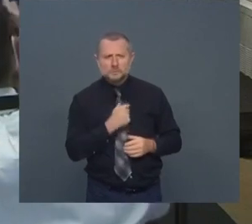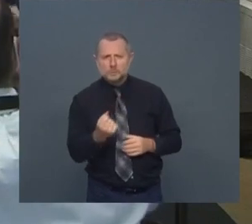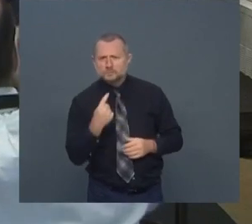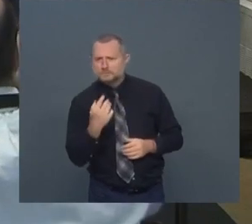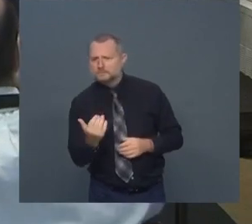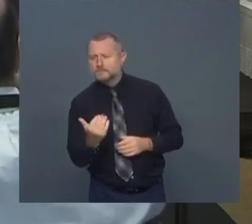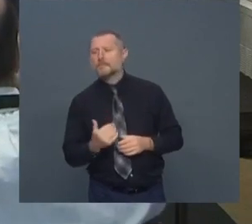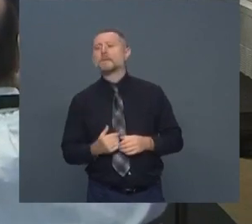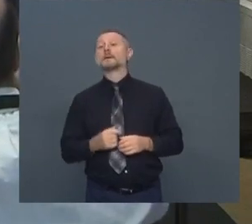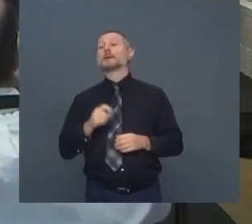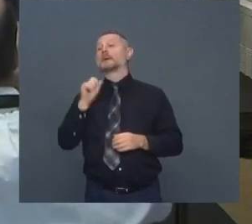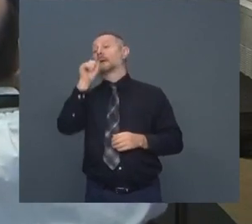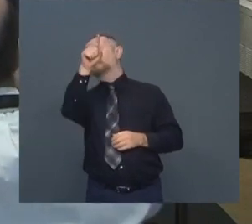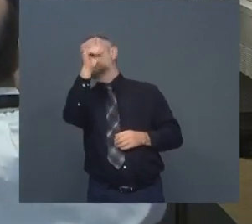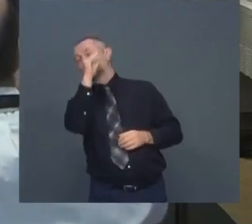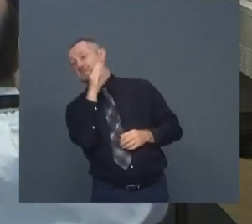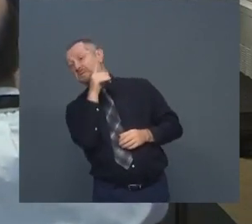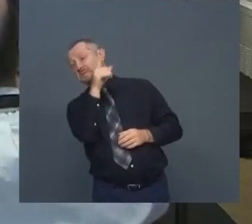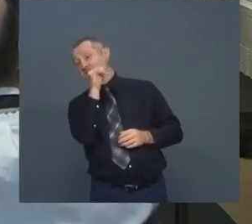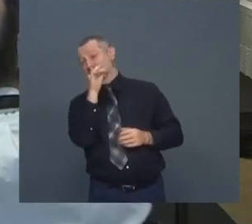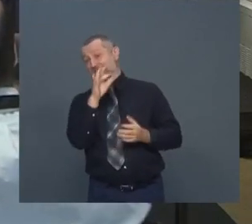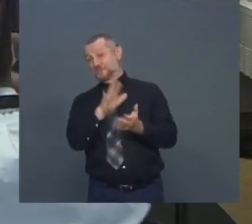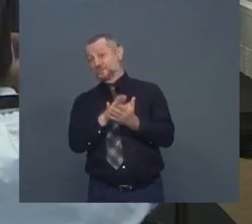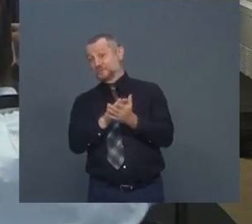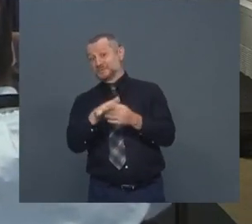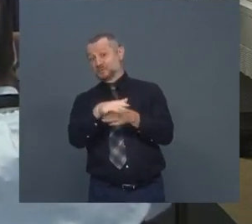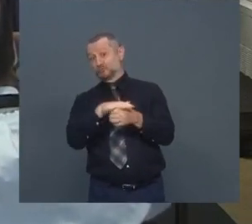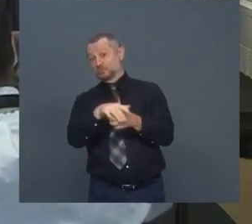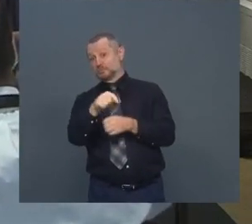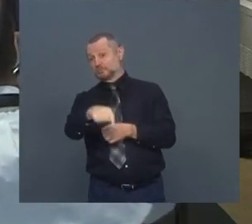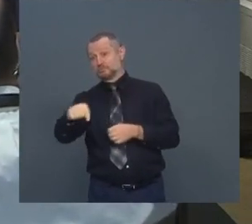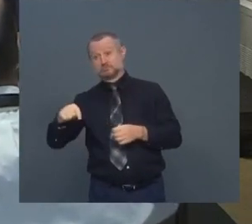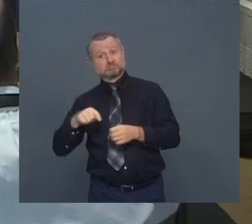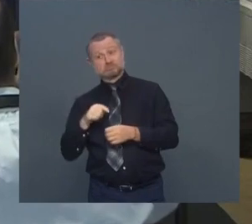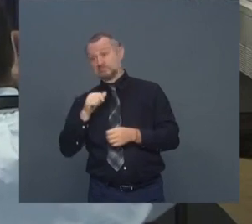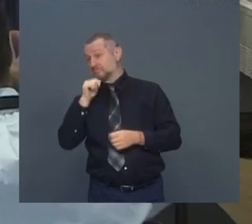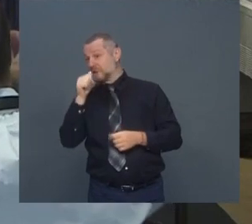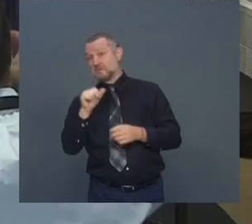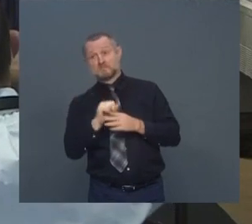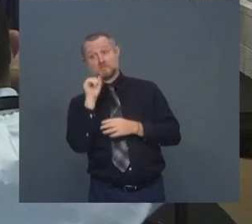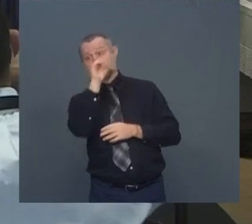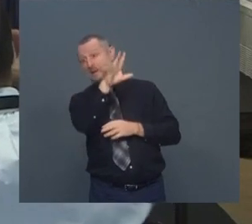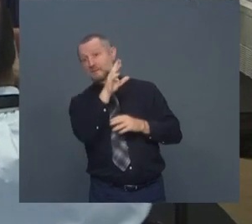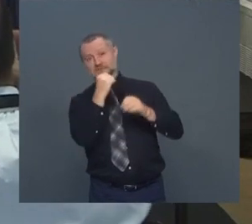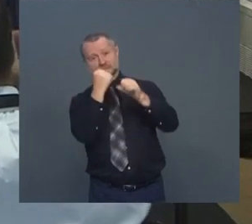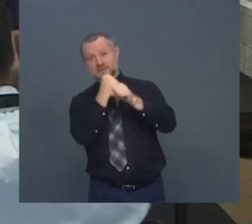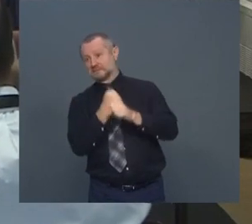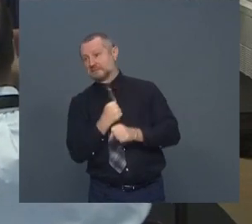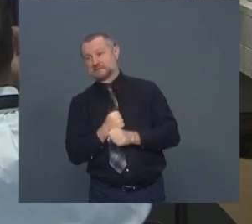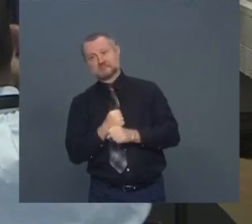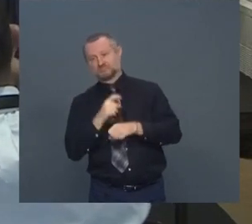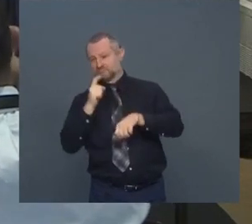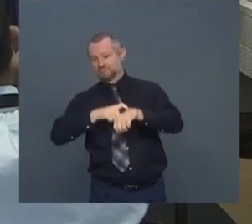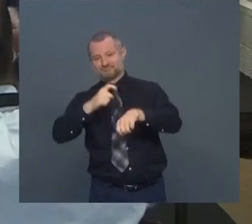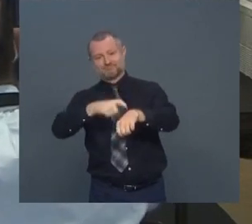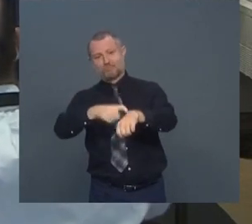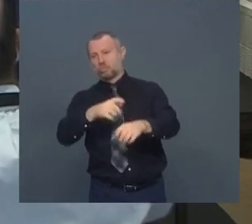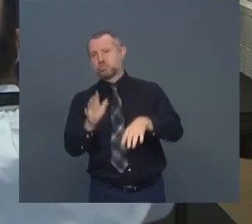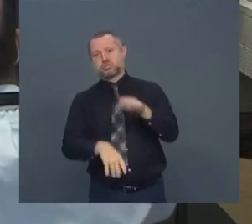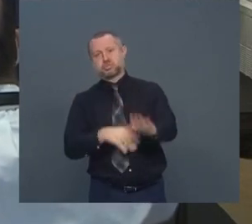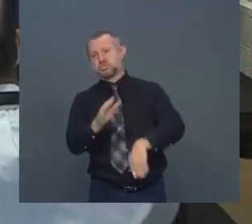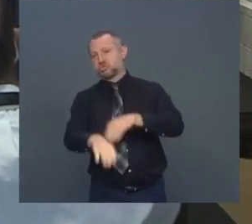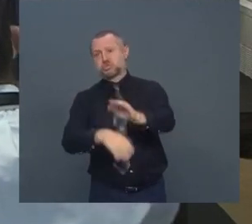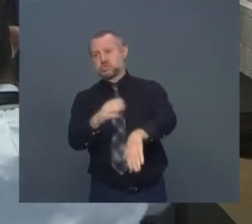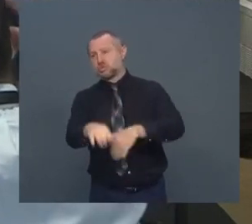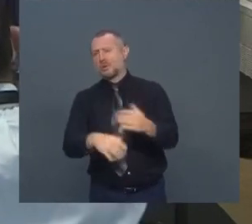is if school districts don't provide the data they're supposed to two things what